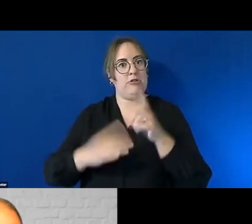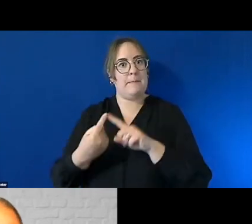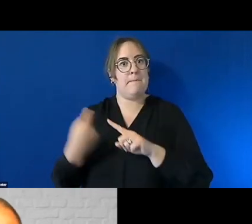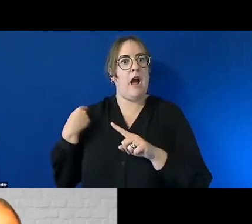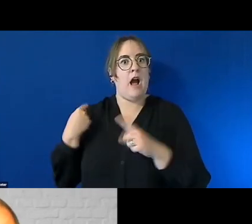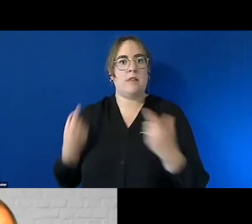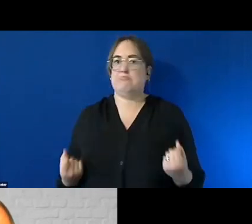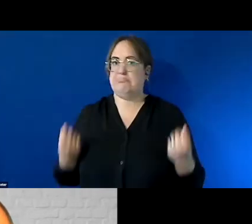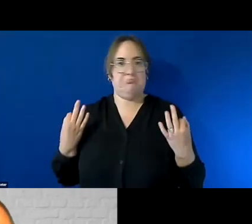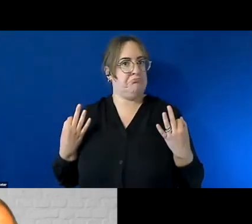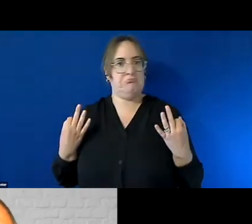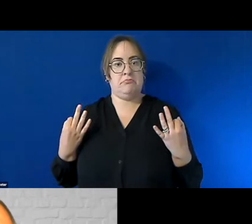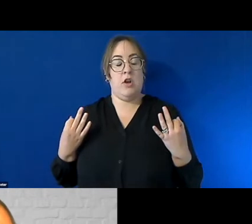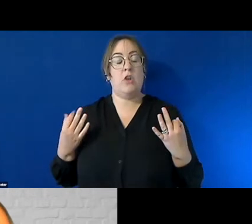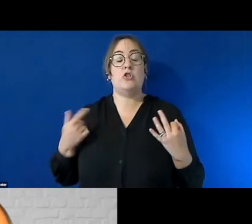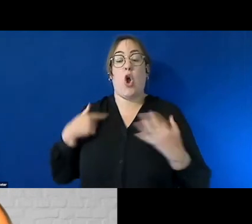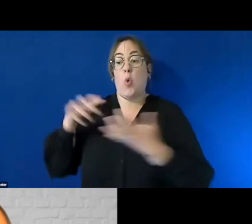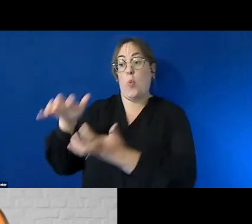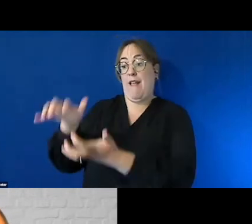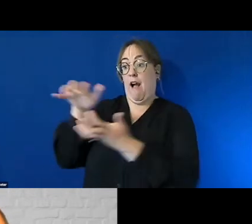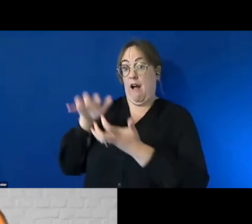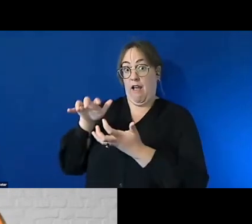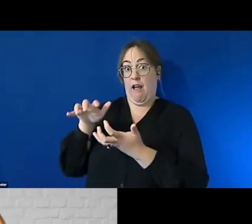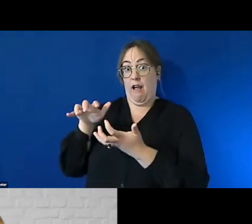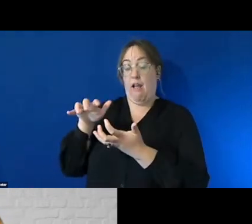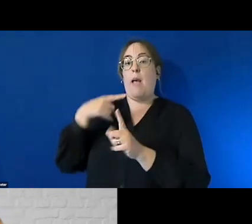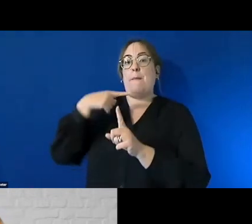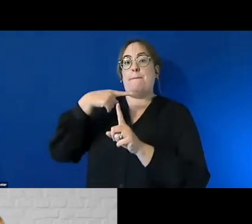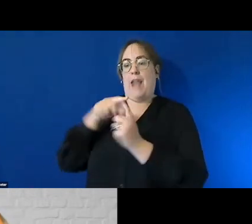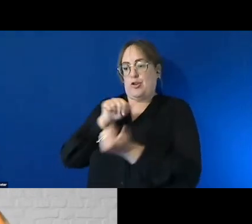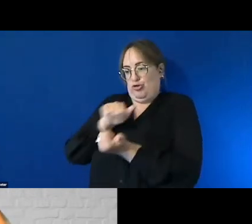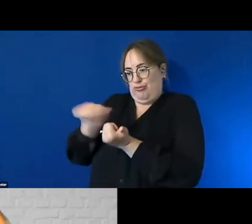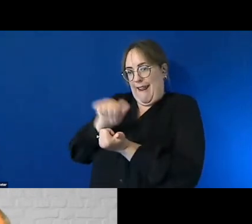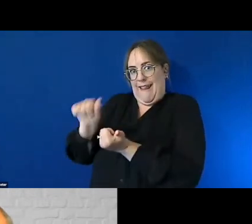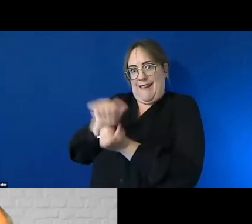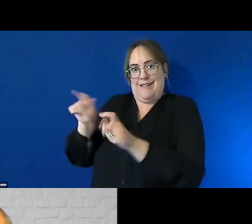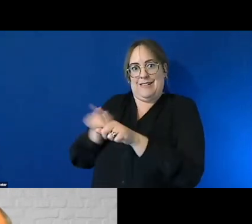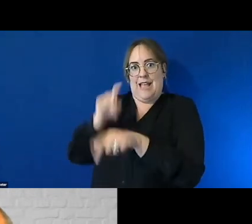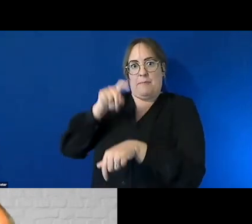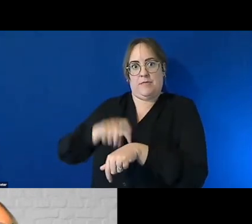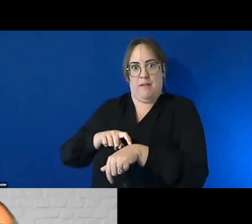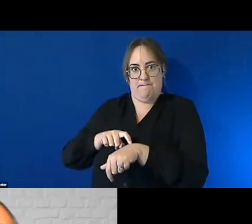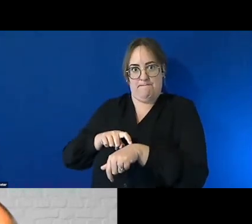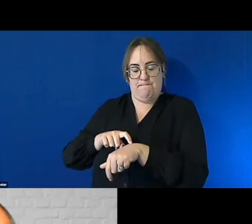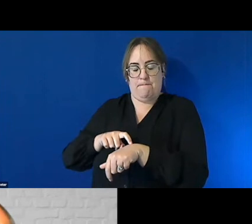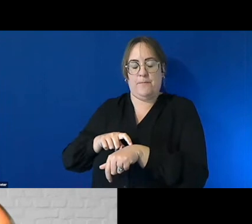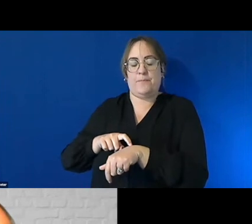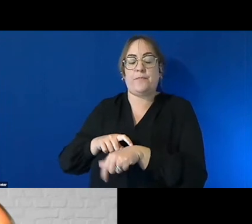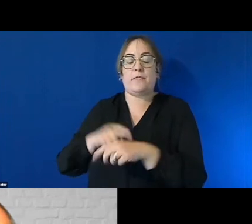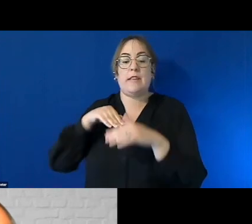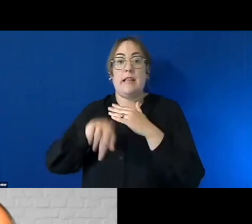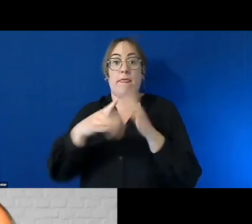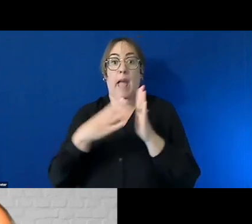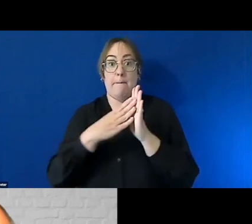much employ everybody and we train them but the good thing about being in them in that model with that